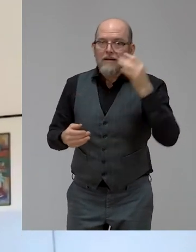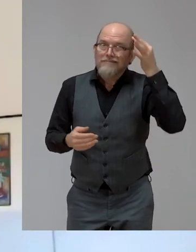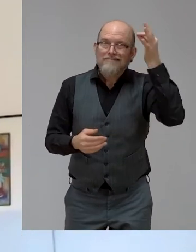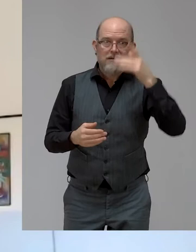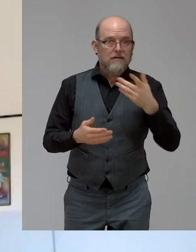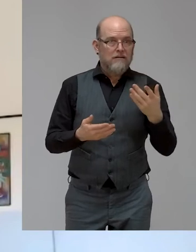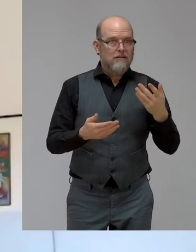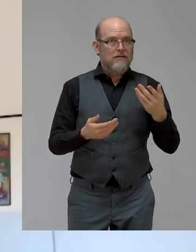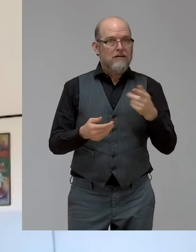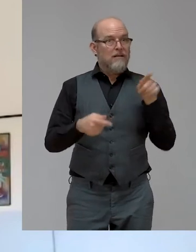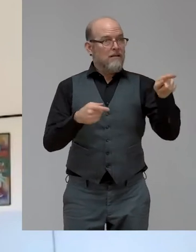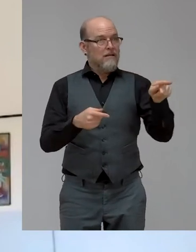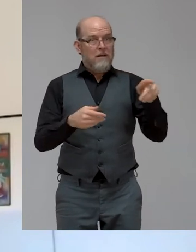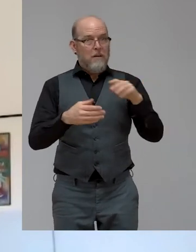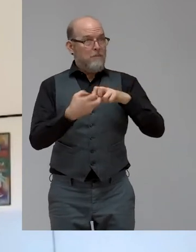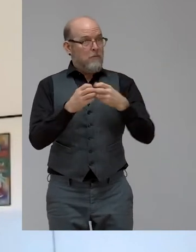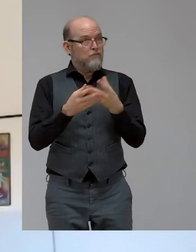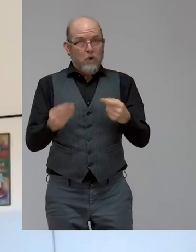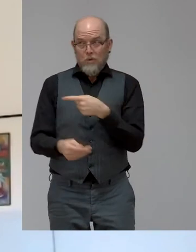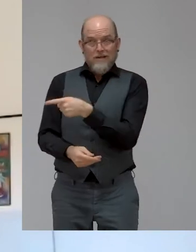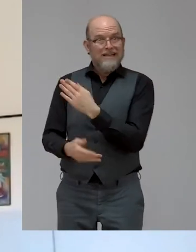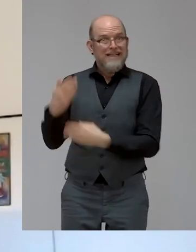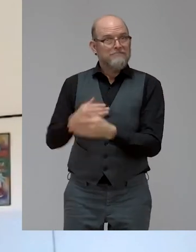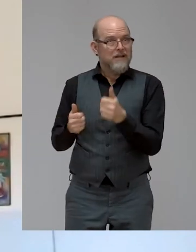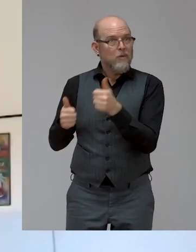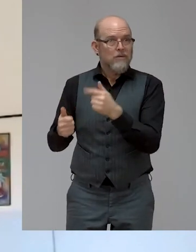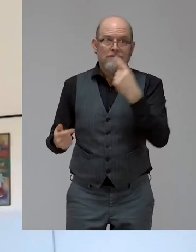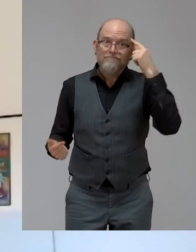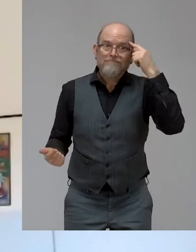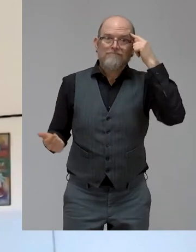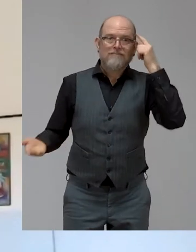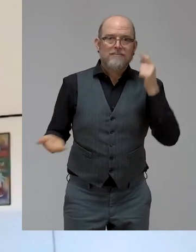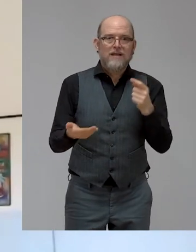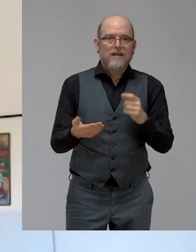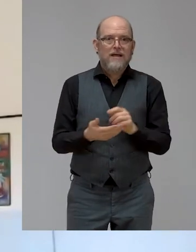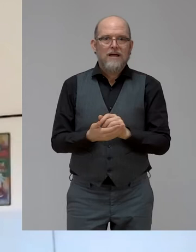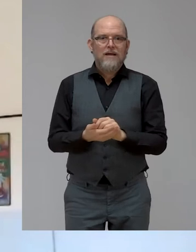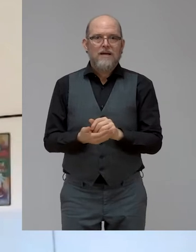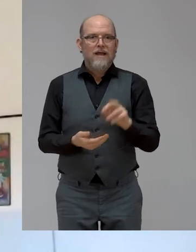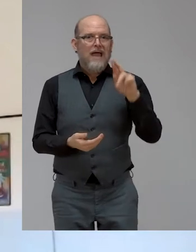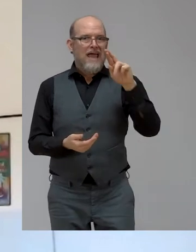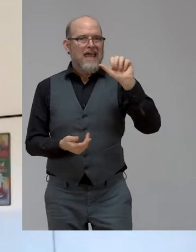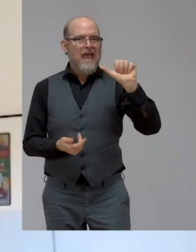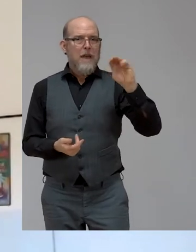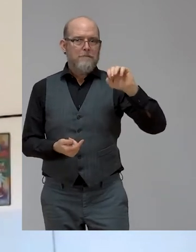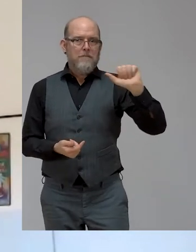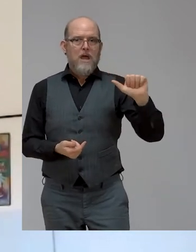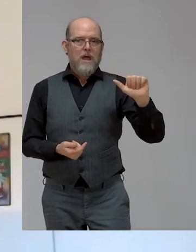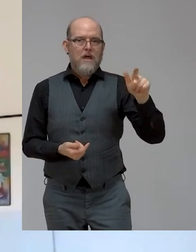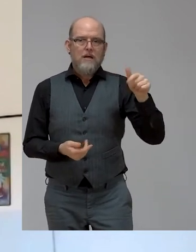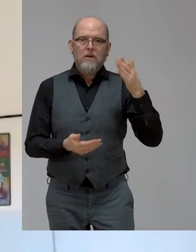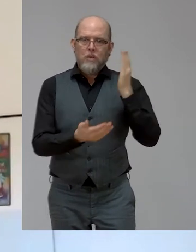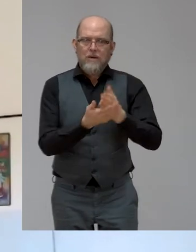there and then I think with Rama's insight on this, you'll, you'll absolutely move forward on this, but I also want us to recognize